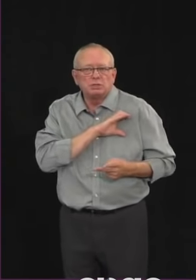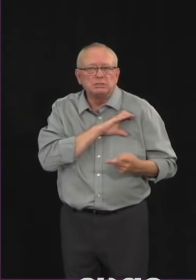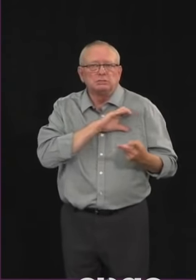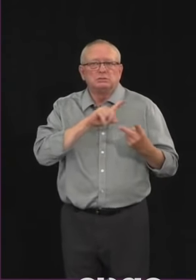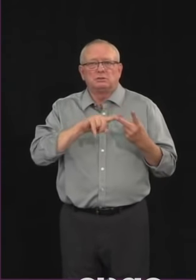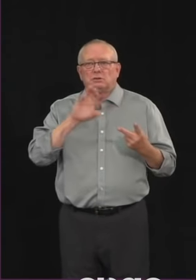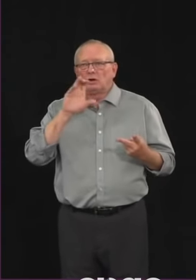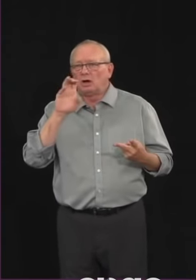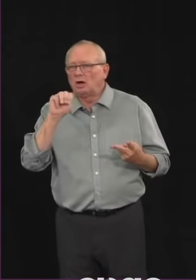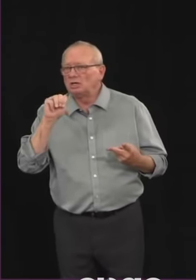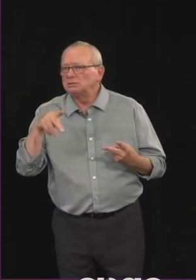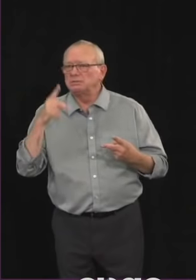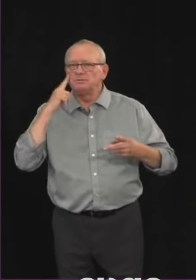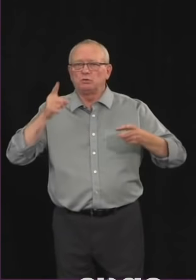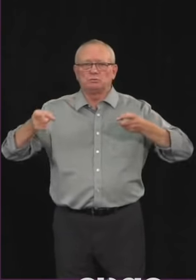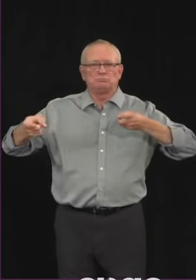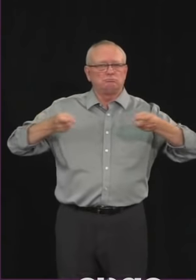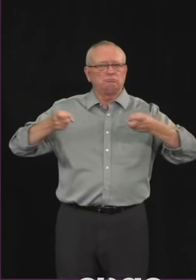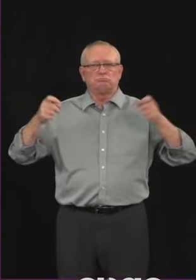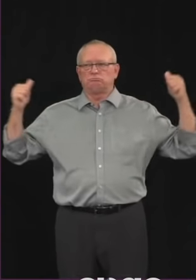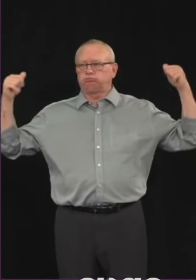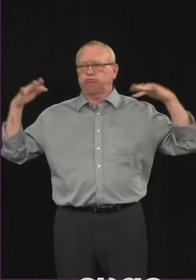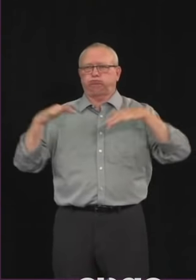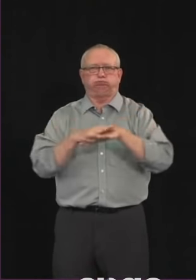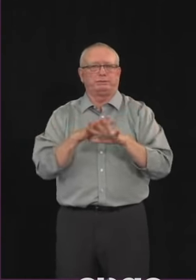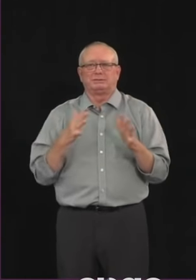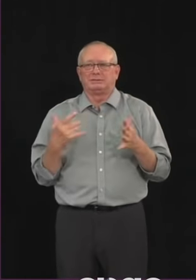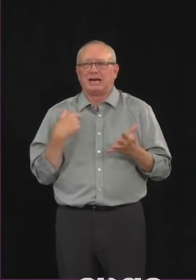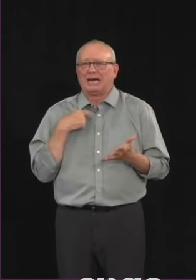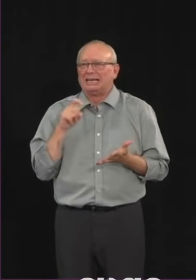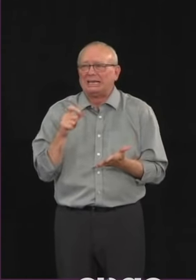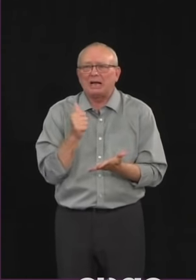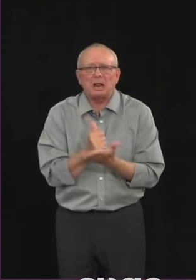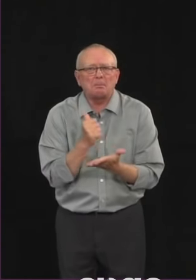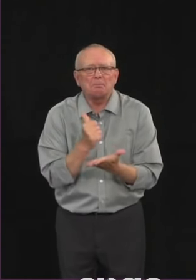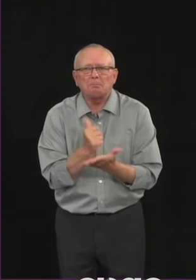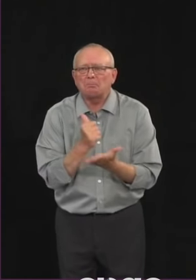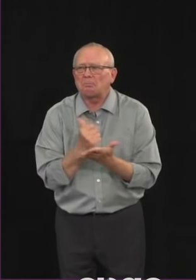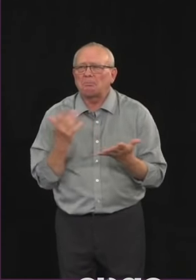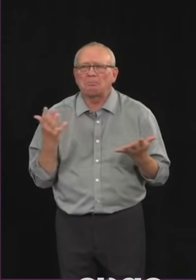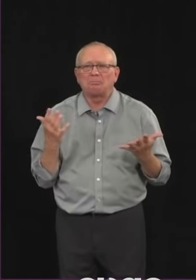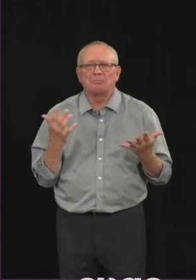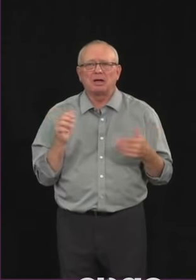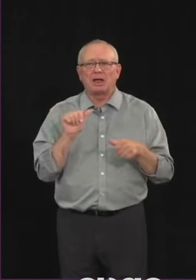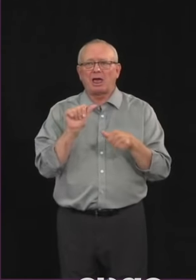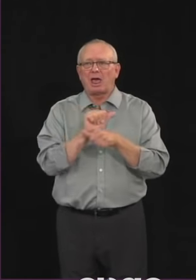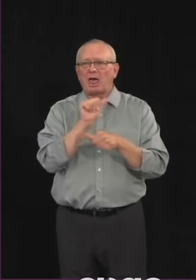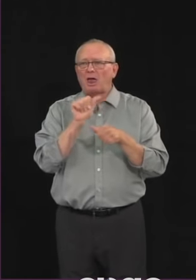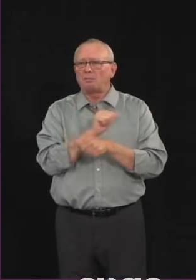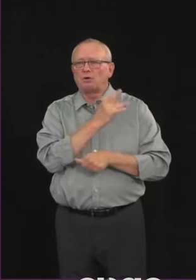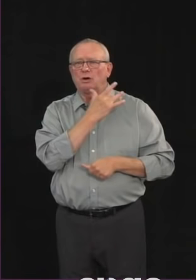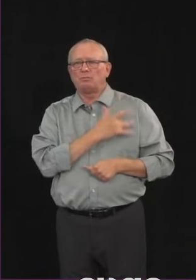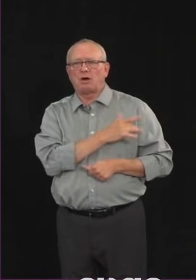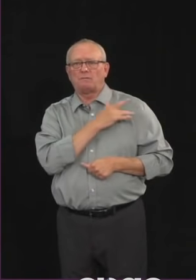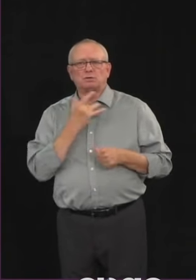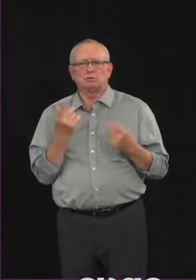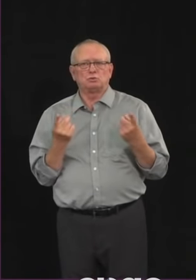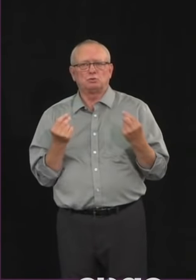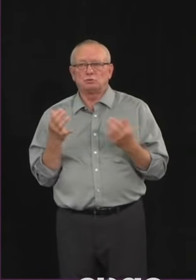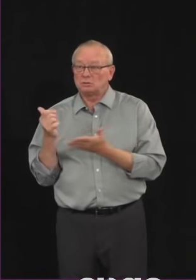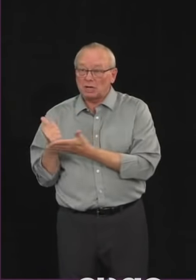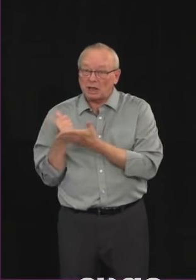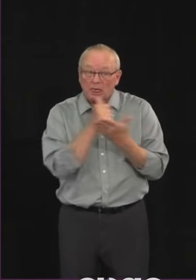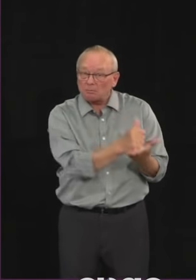looking for guidance and help. So what kind of guidance and help should the province offer a place like Sylvan Lake? And we've also heard that